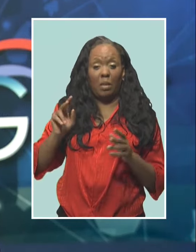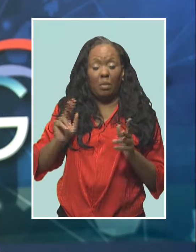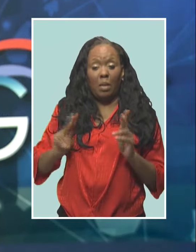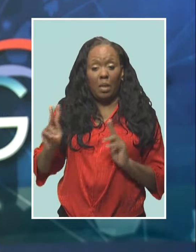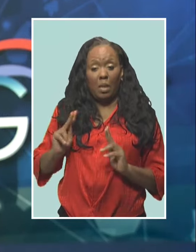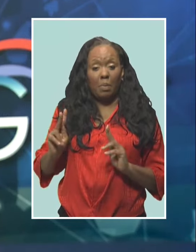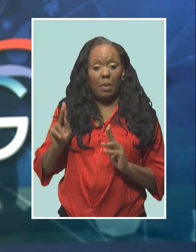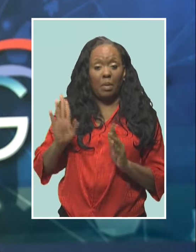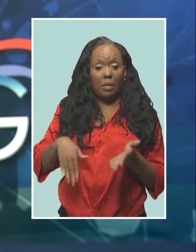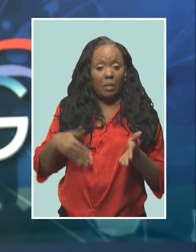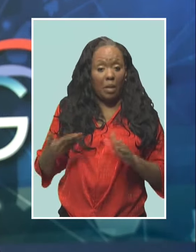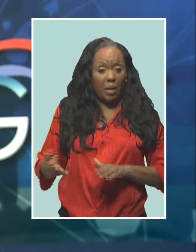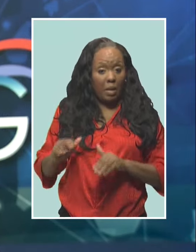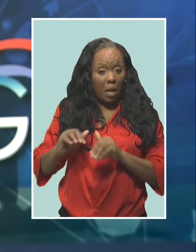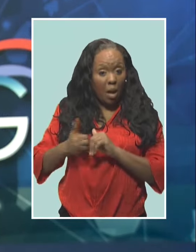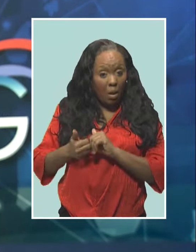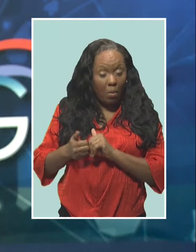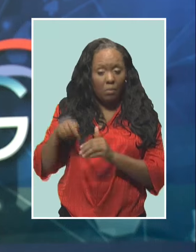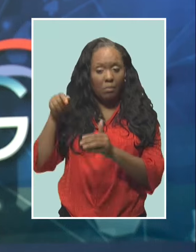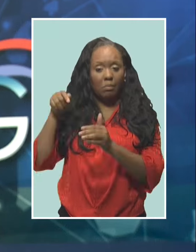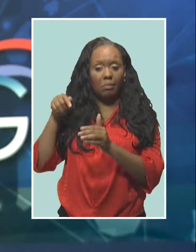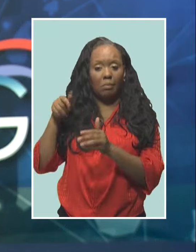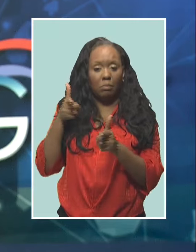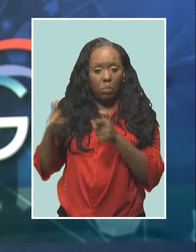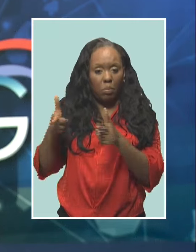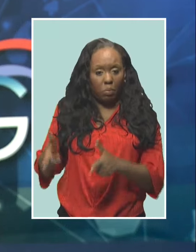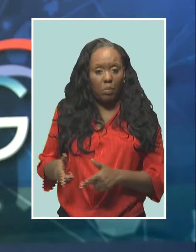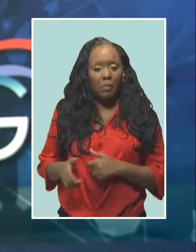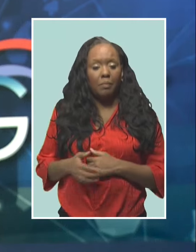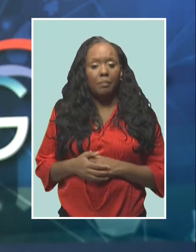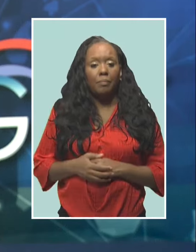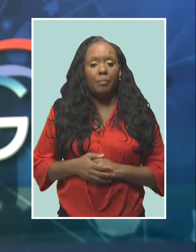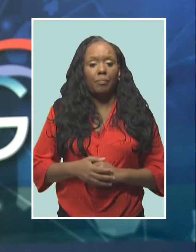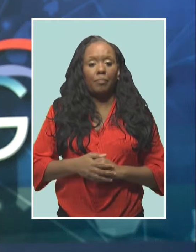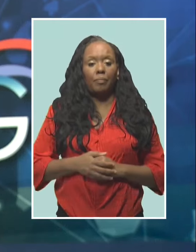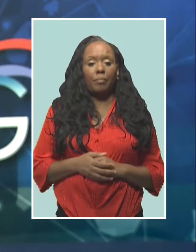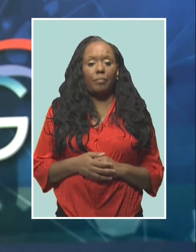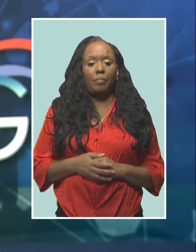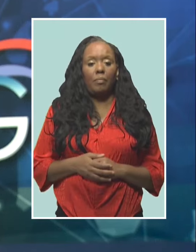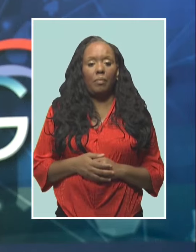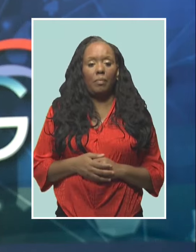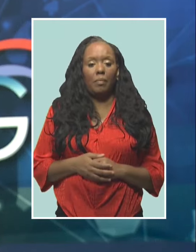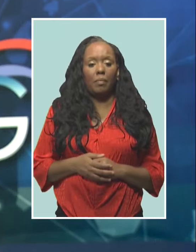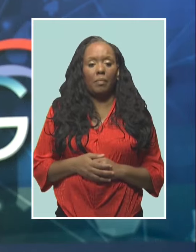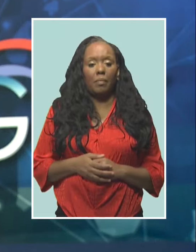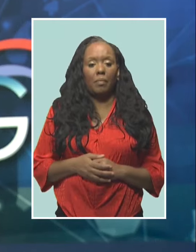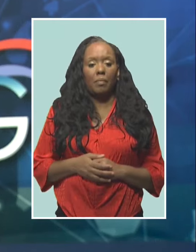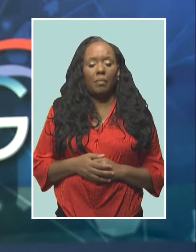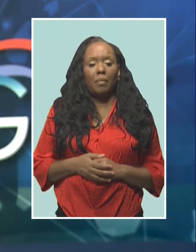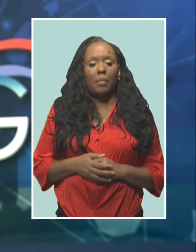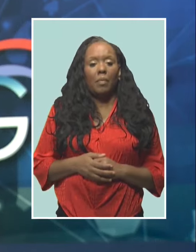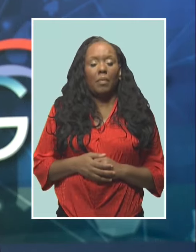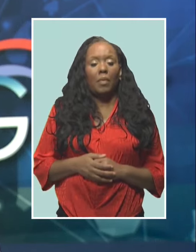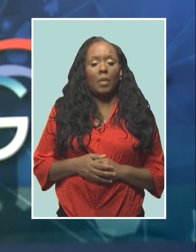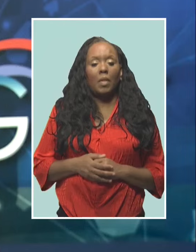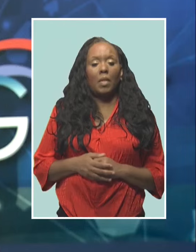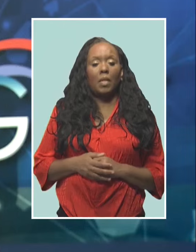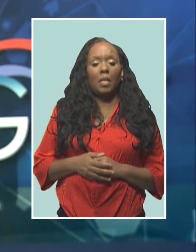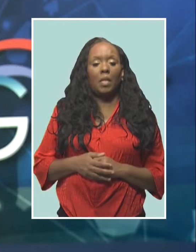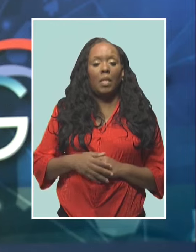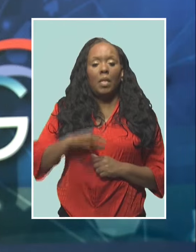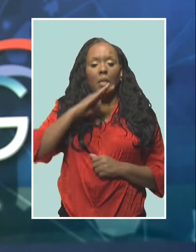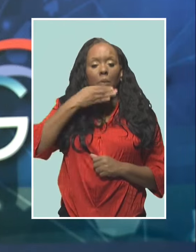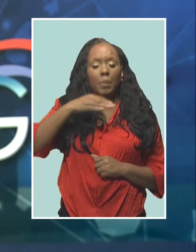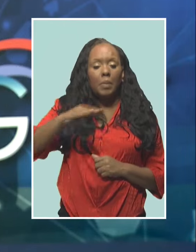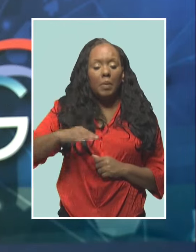The Foul Bay Beach is expected to benefit from a massive cleanup from American-based Barbadians. It is the